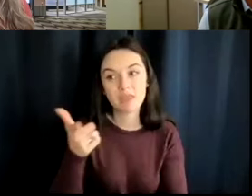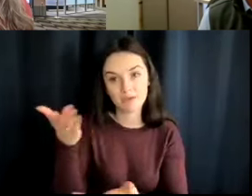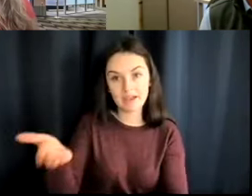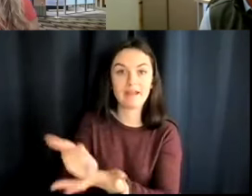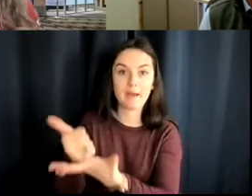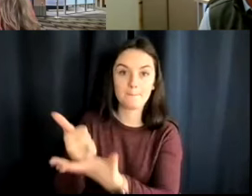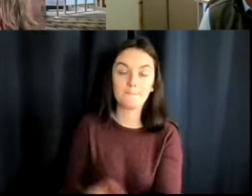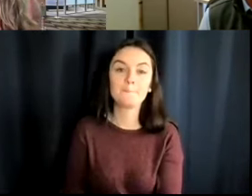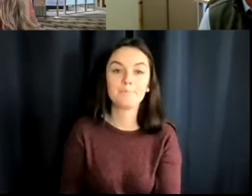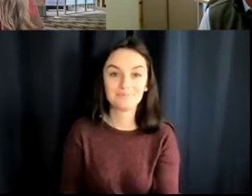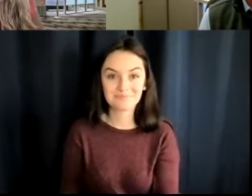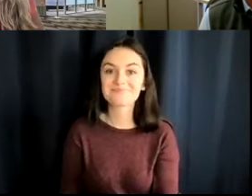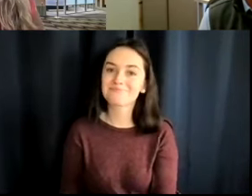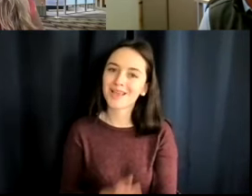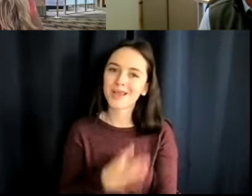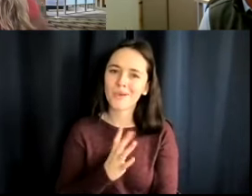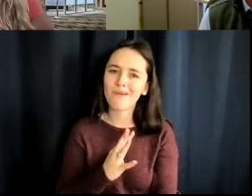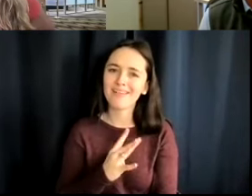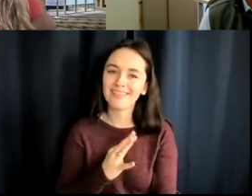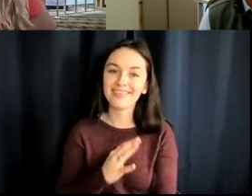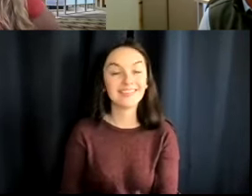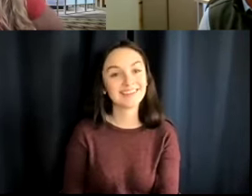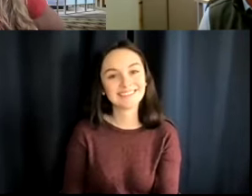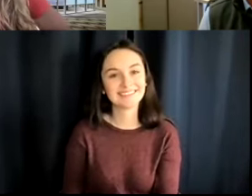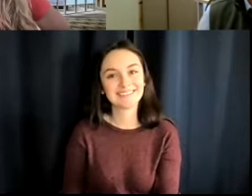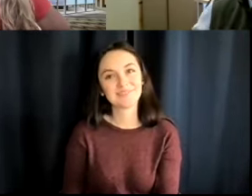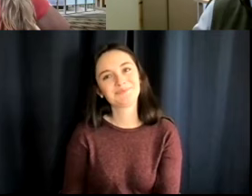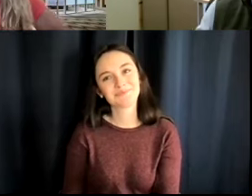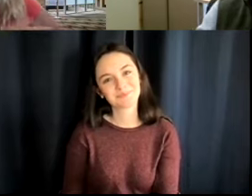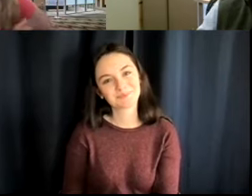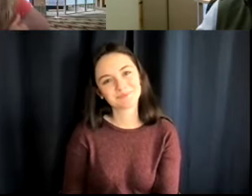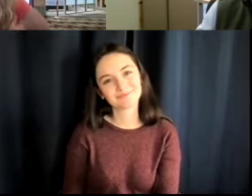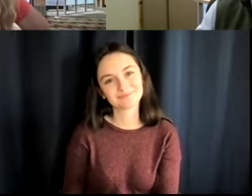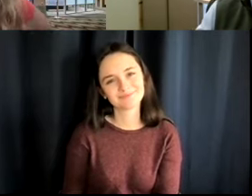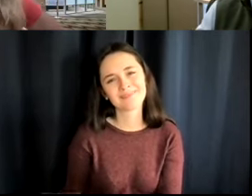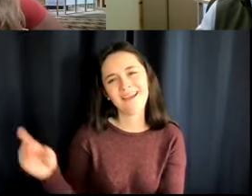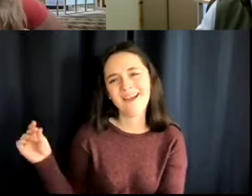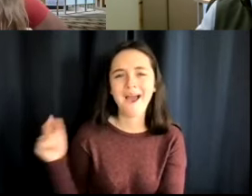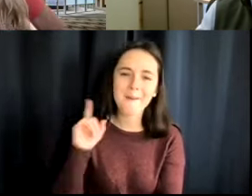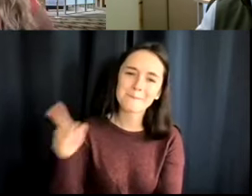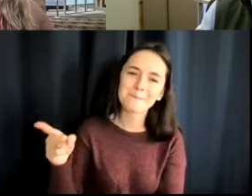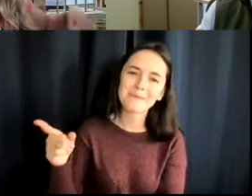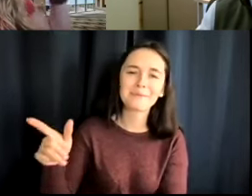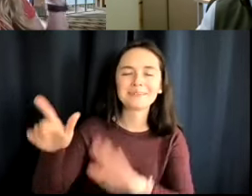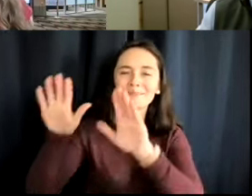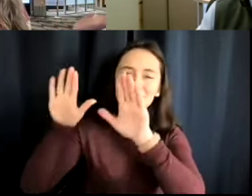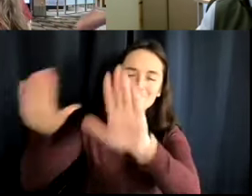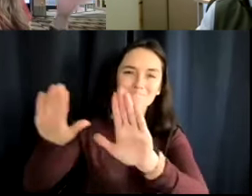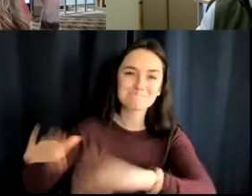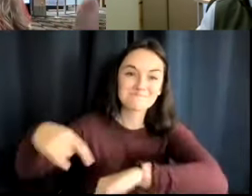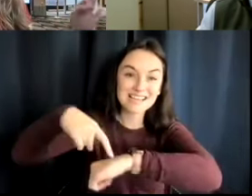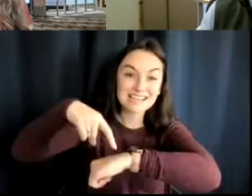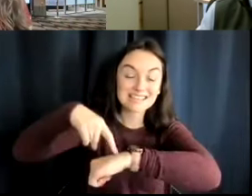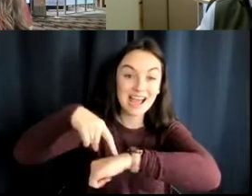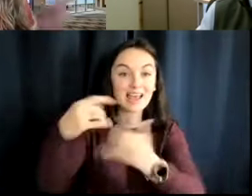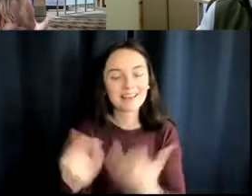Awesome. Cool. Yeah. Hey, you all. Mr. Andrew was so awesome to give us his time. And now you know